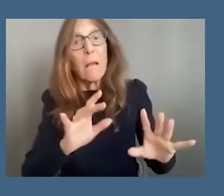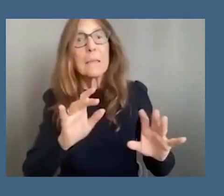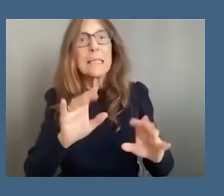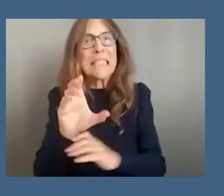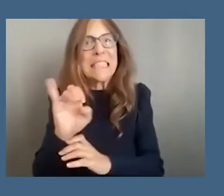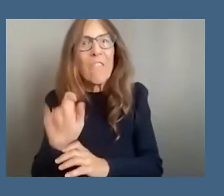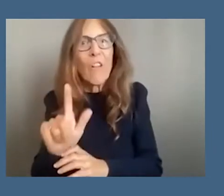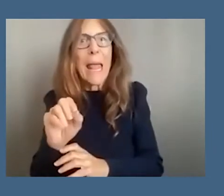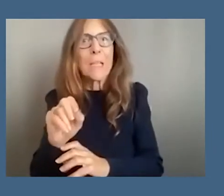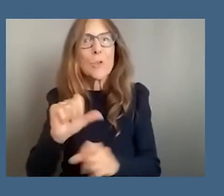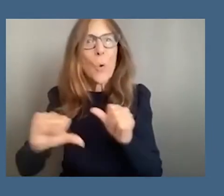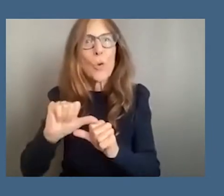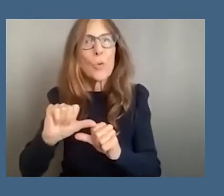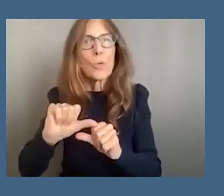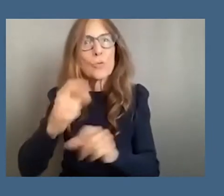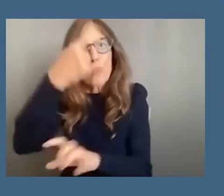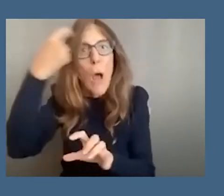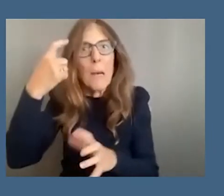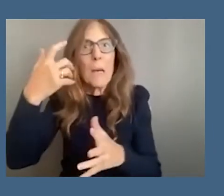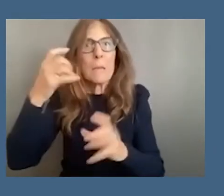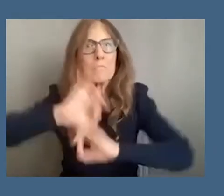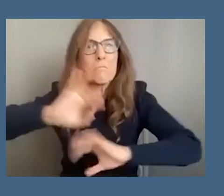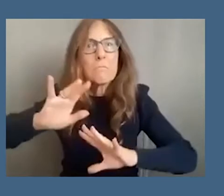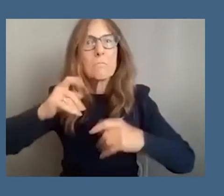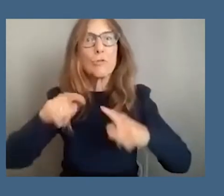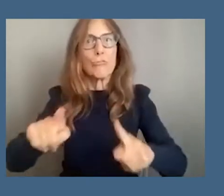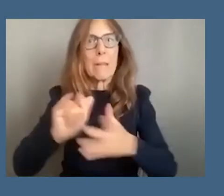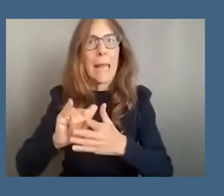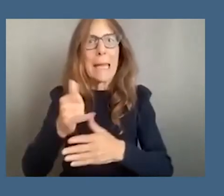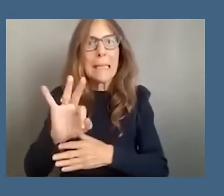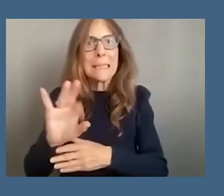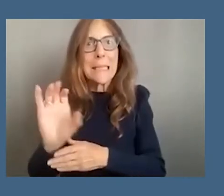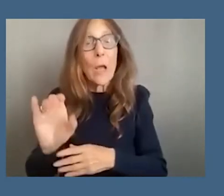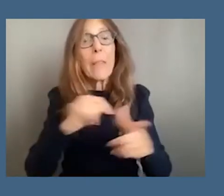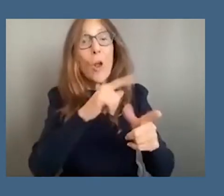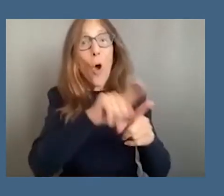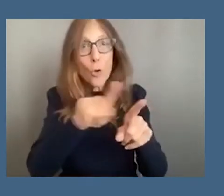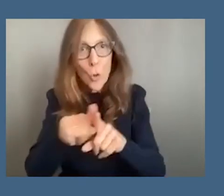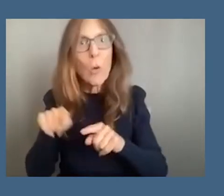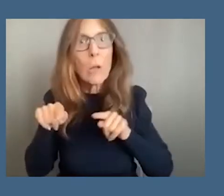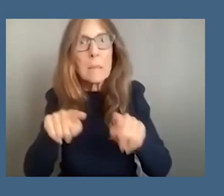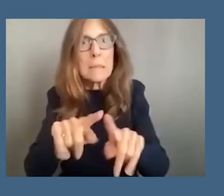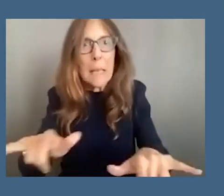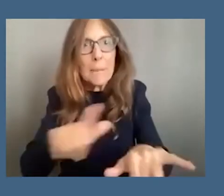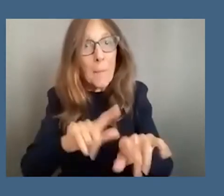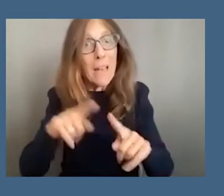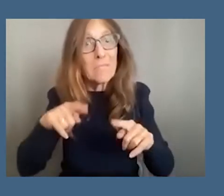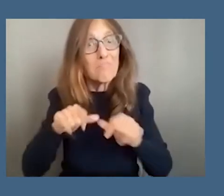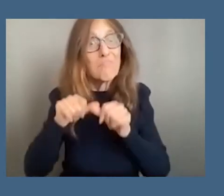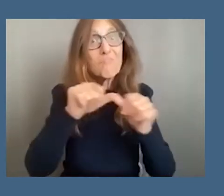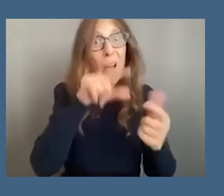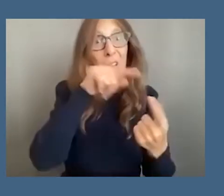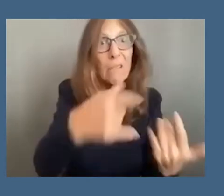through the 19th century and then also concurrent with that and up through now uh a a